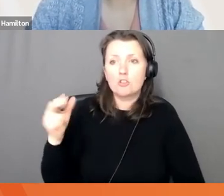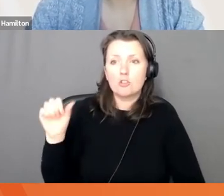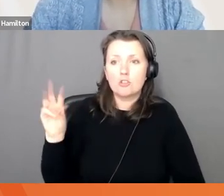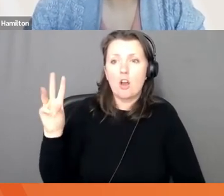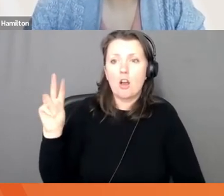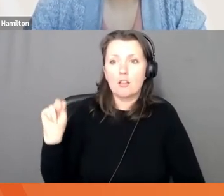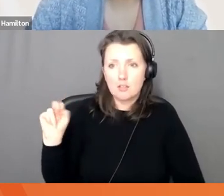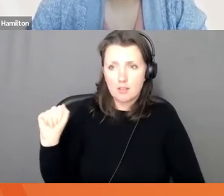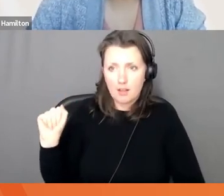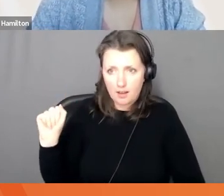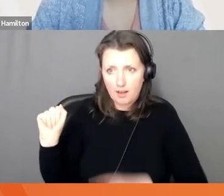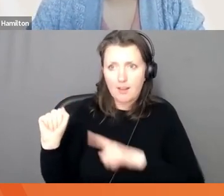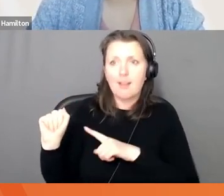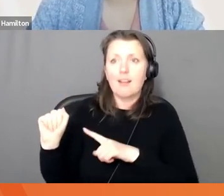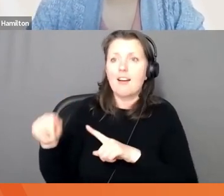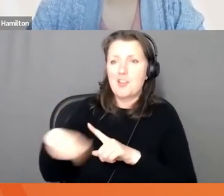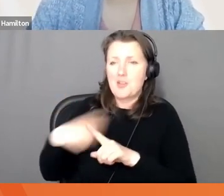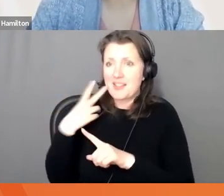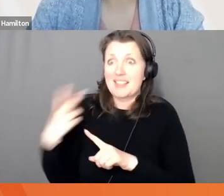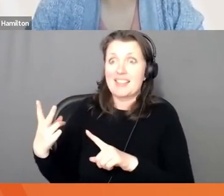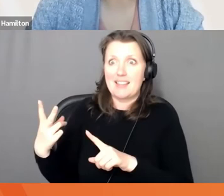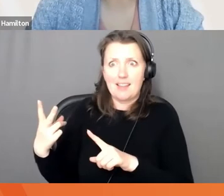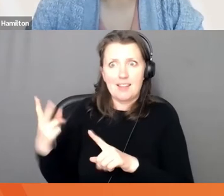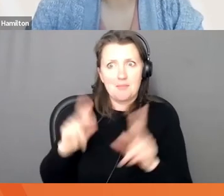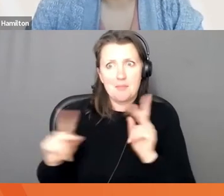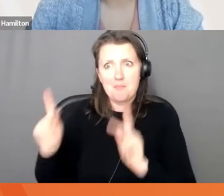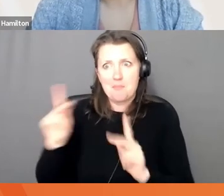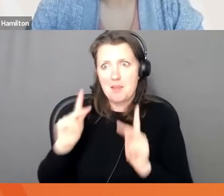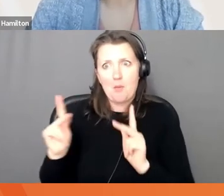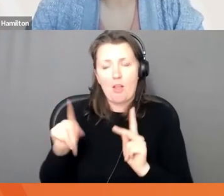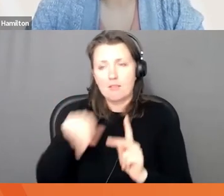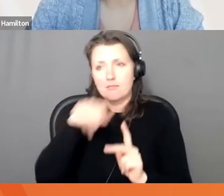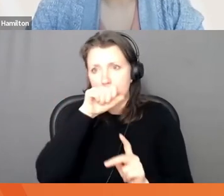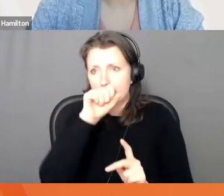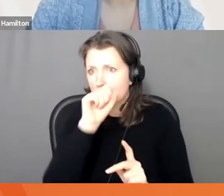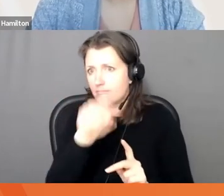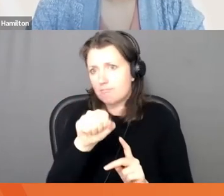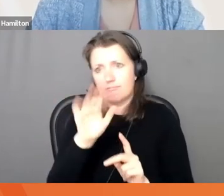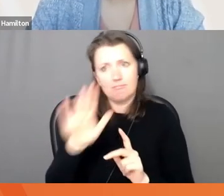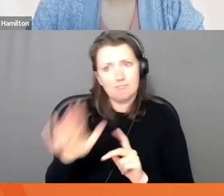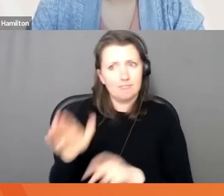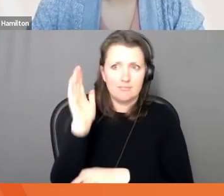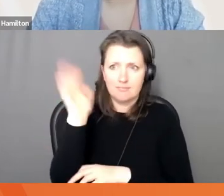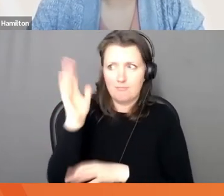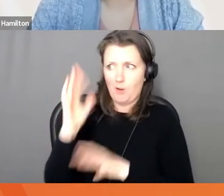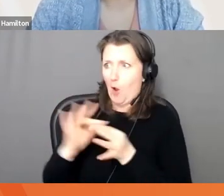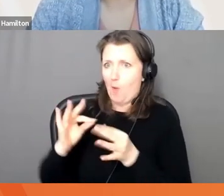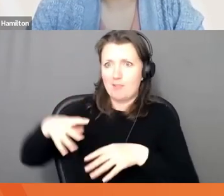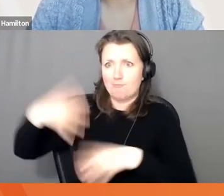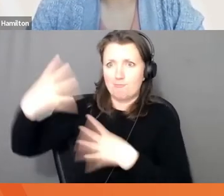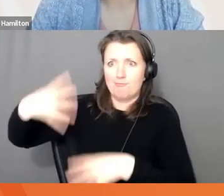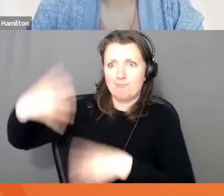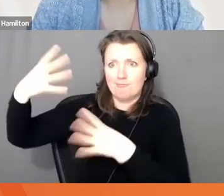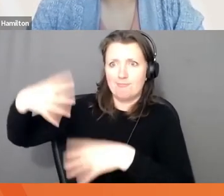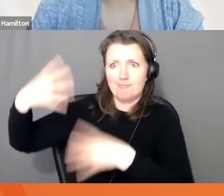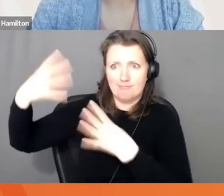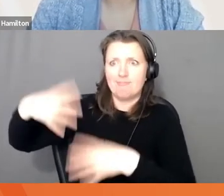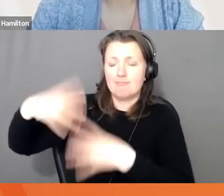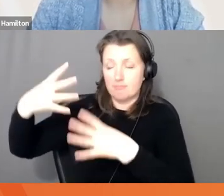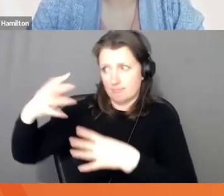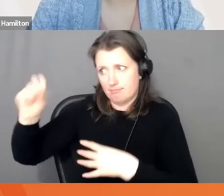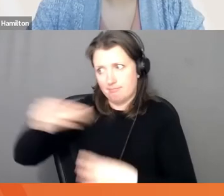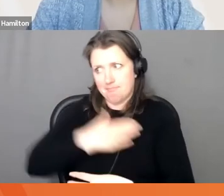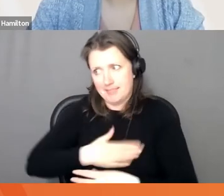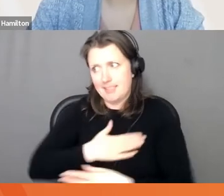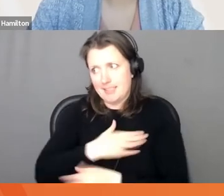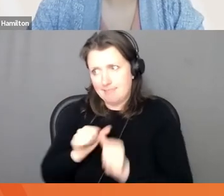has loved your presentation. So lots of great feedback for you there. Um, and yes, keep, keep sharing your feedback. Um, I'm going to